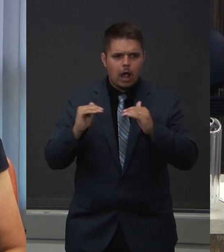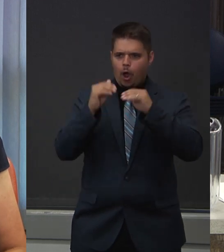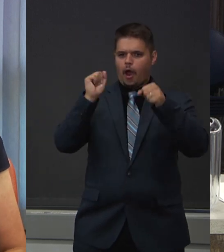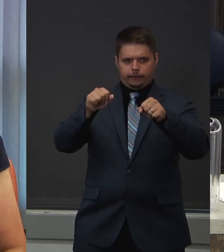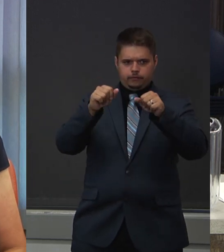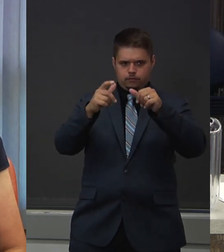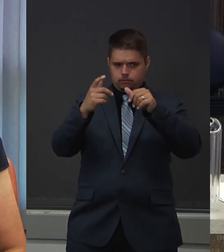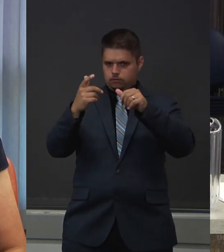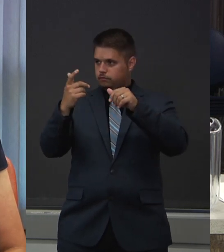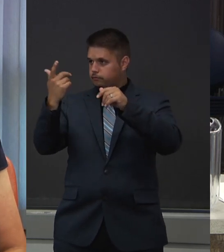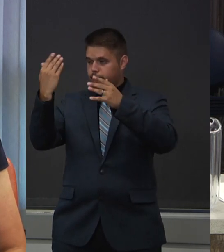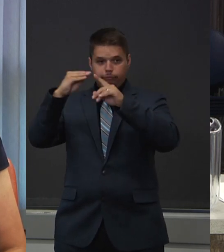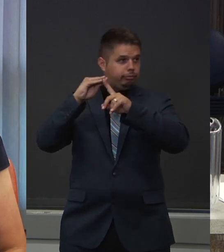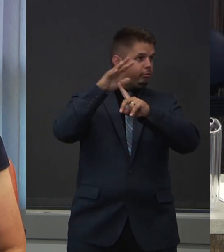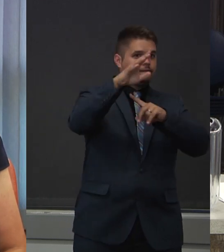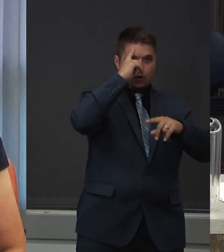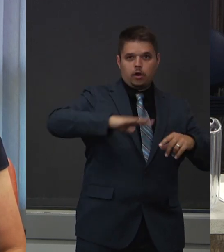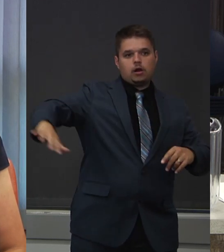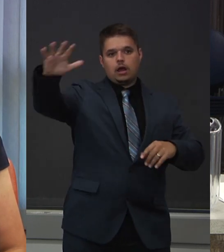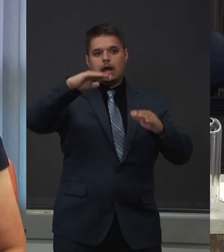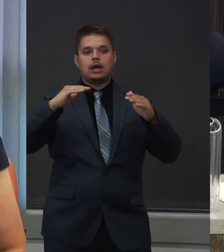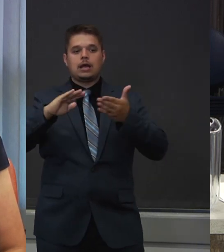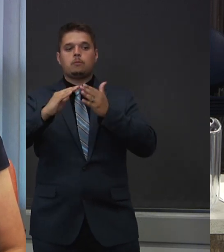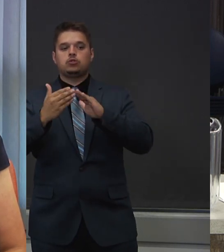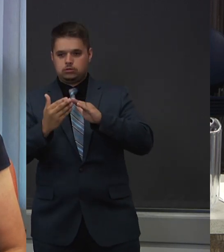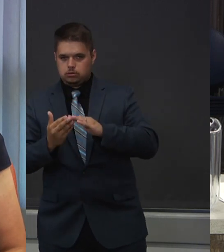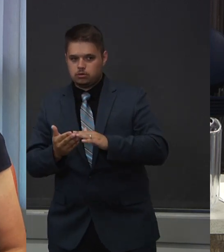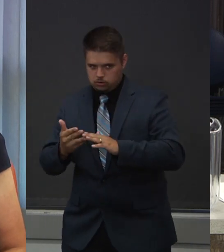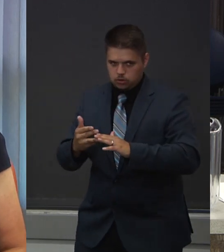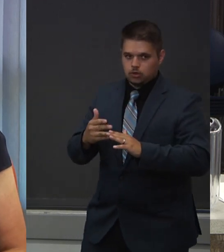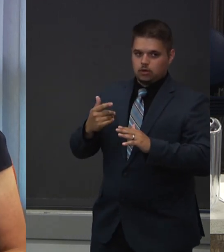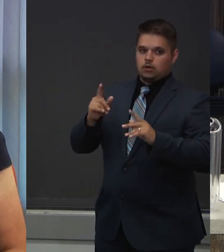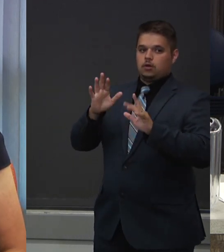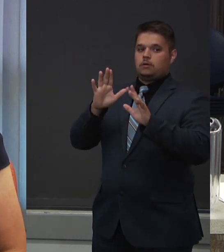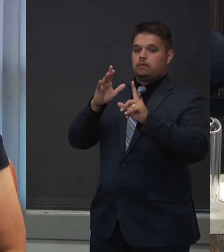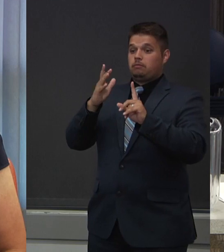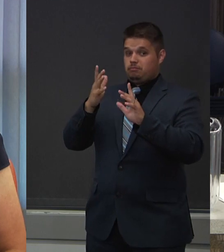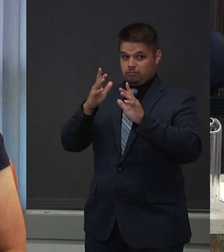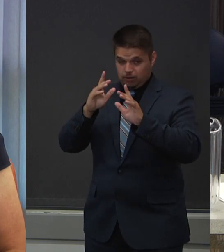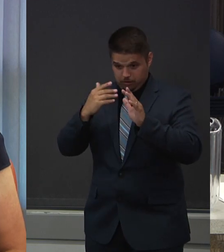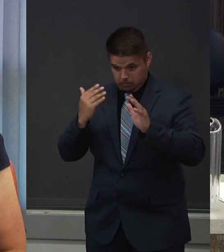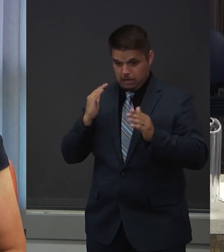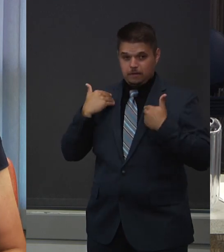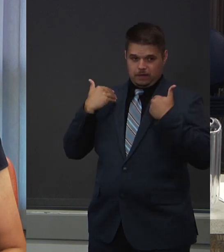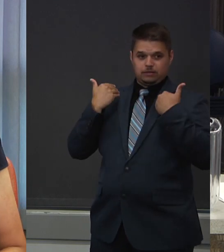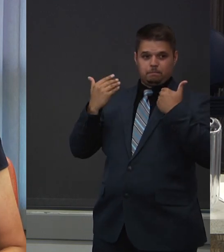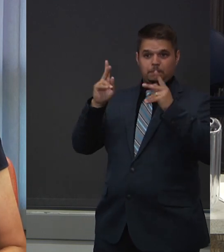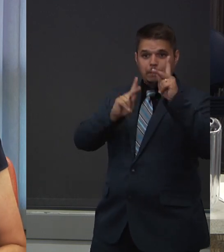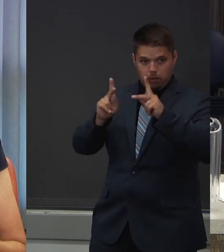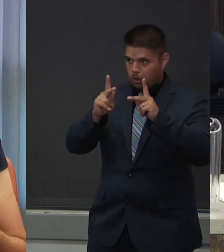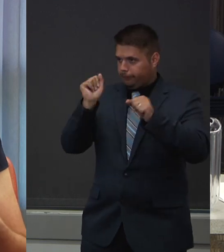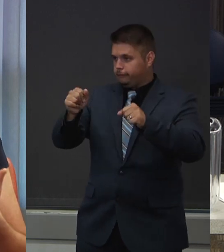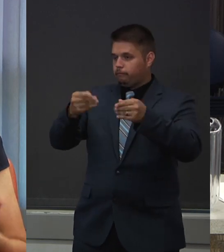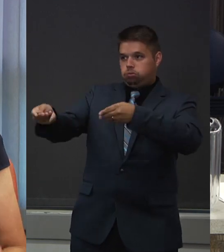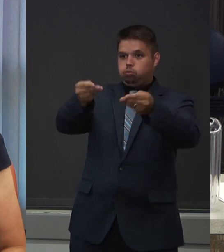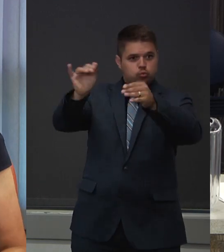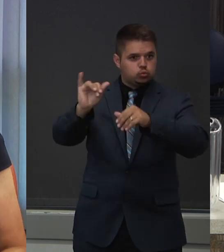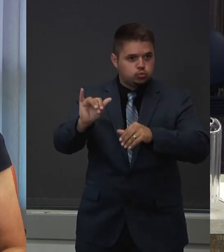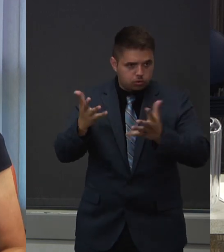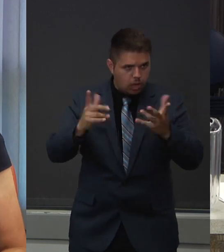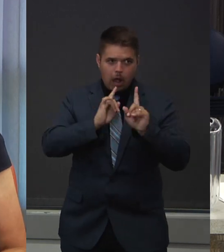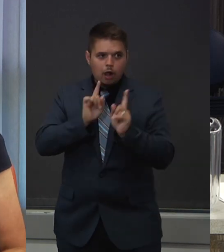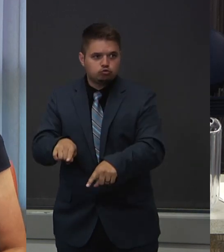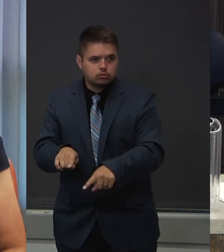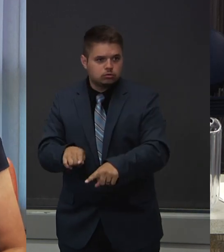especially when we know young people are carriers too. So it's true that we want everyone with